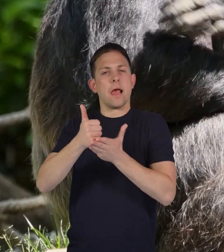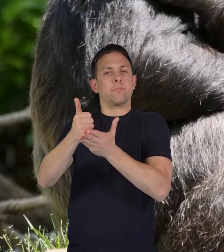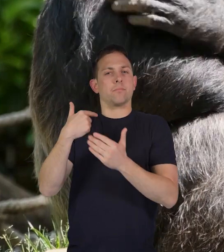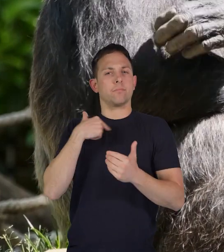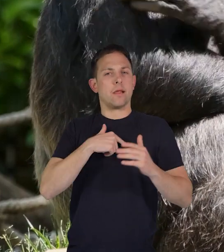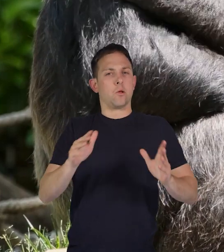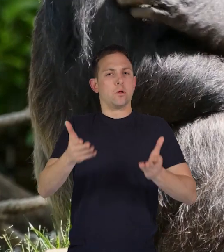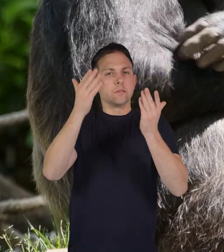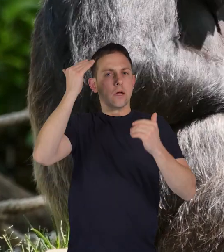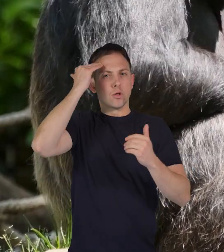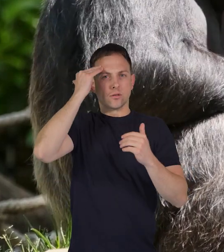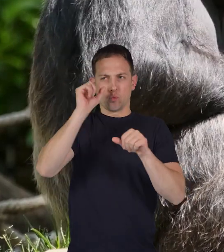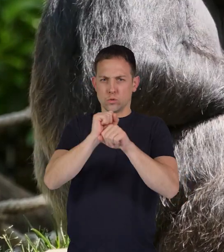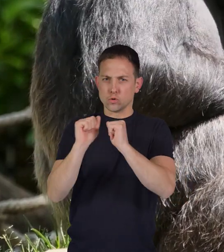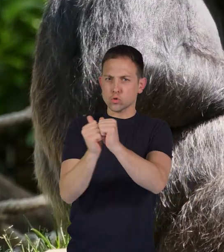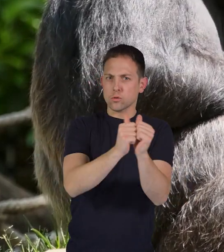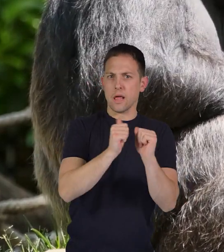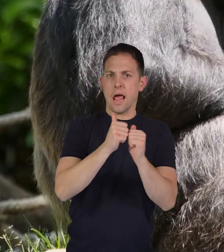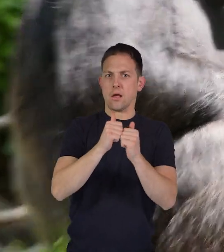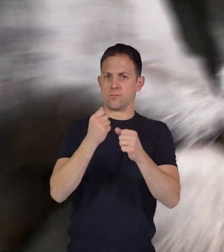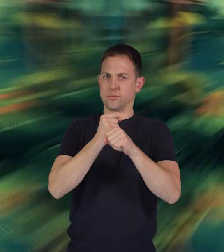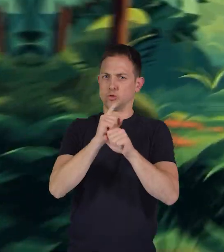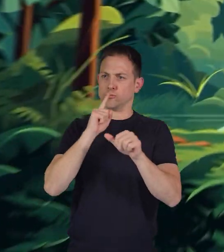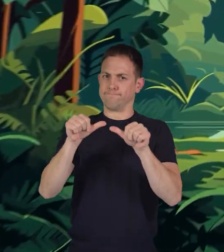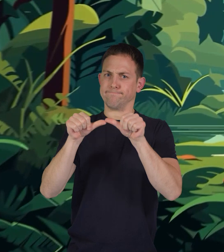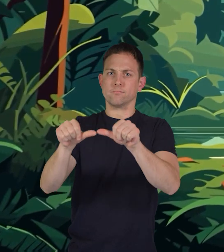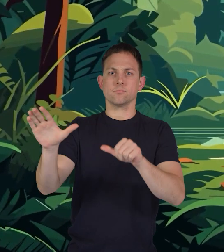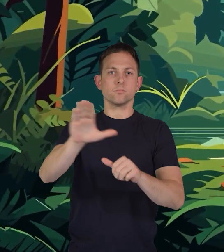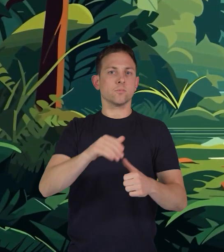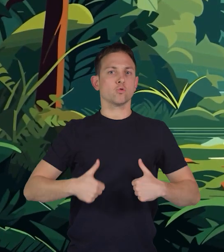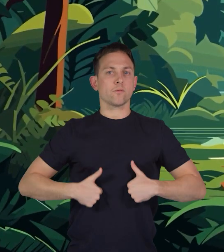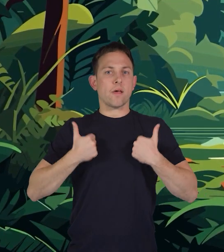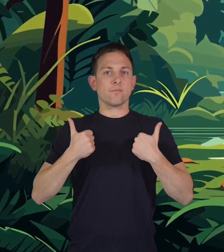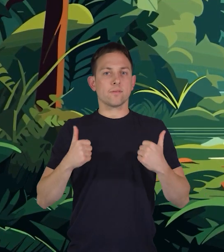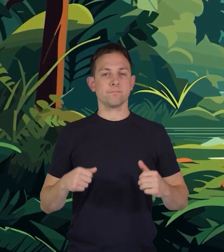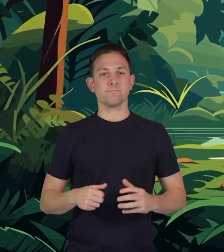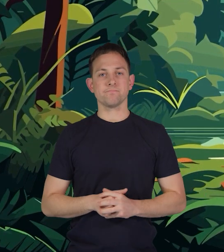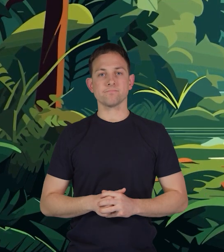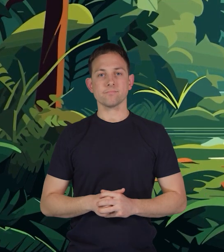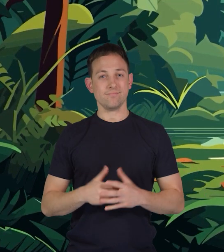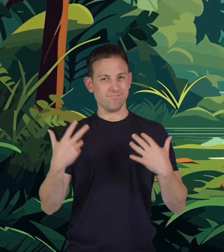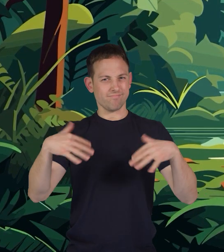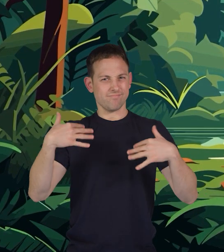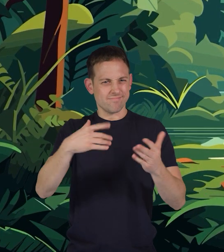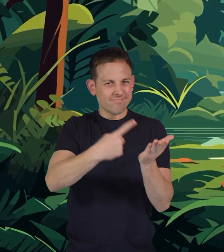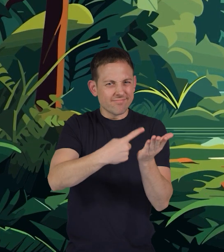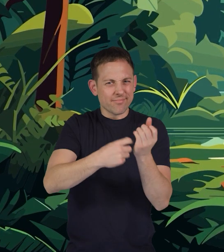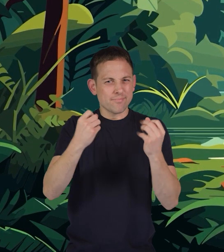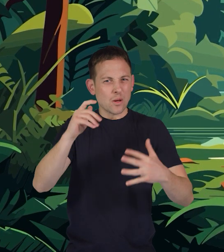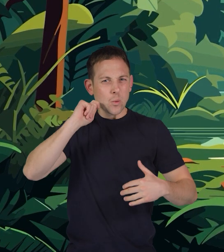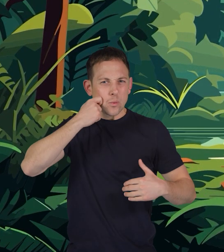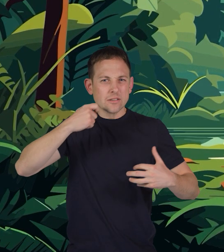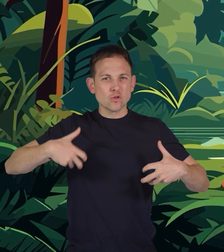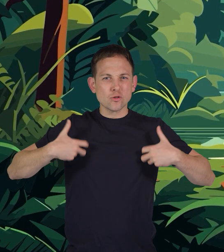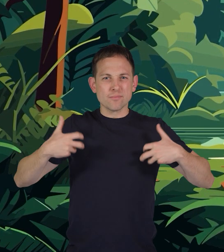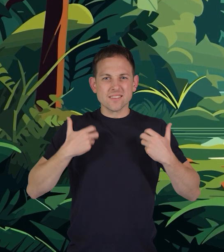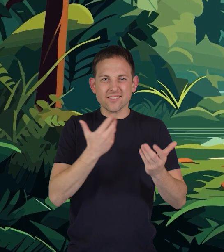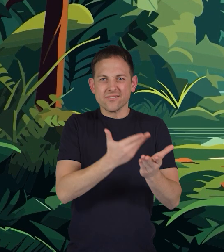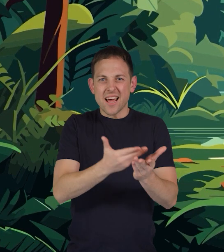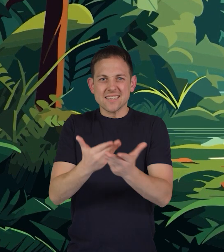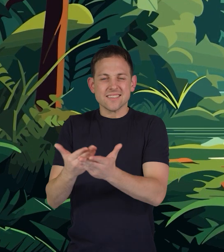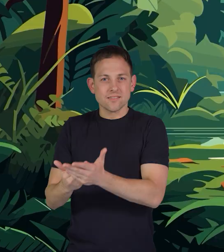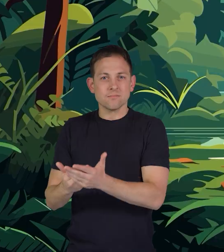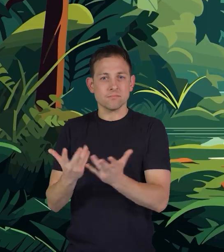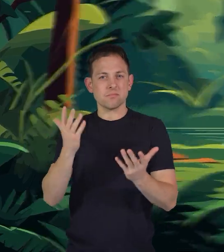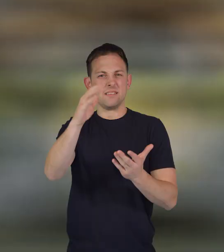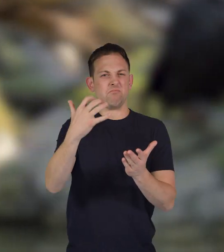and work together to ensure their survival wow talk about some cool chimpanzee facts let's